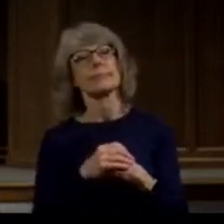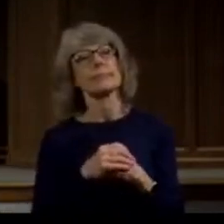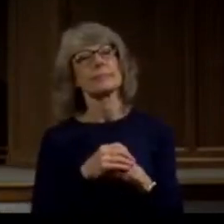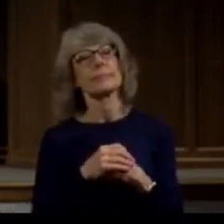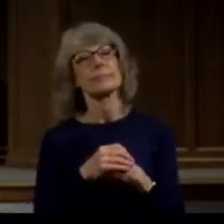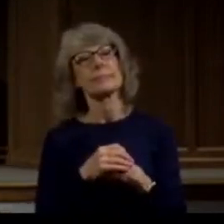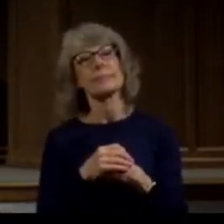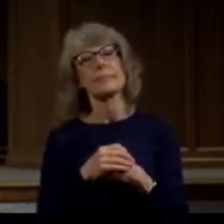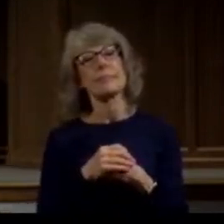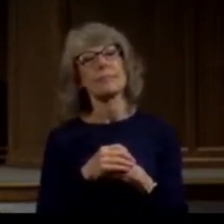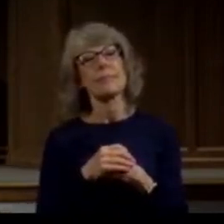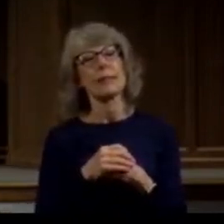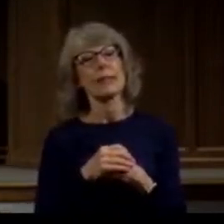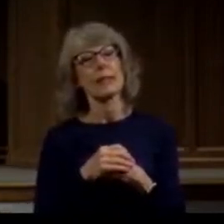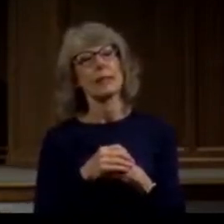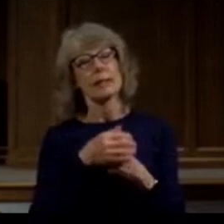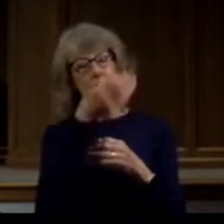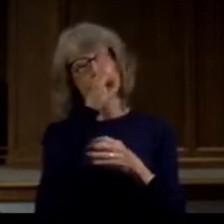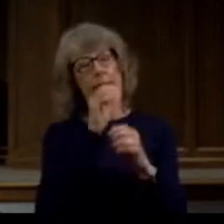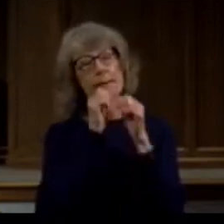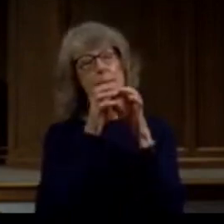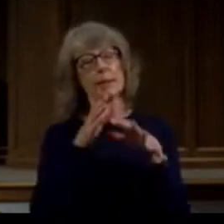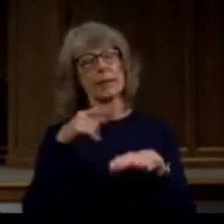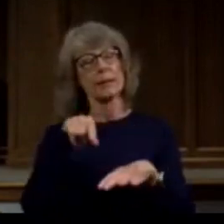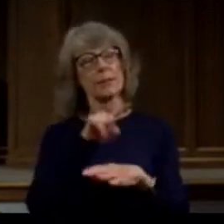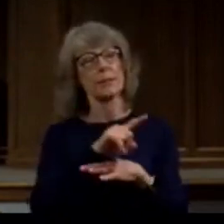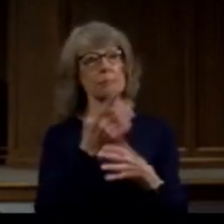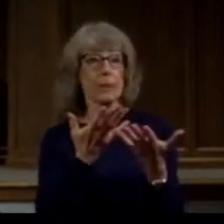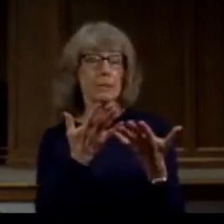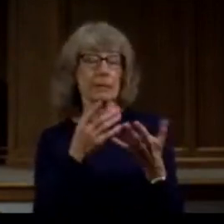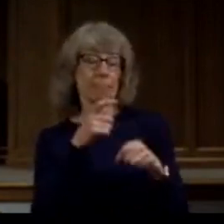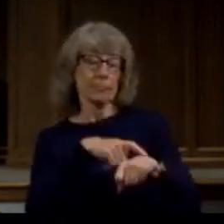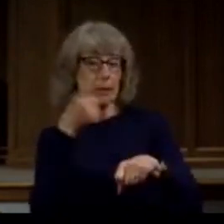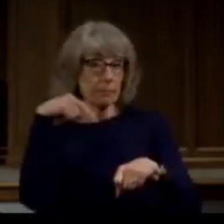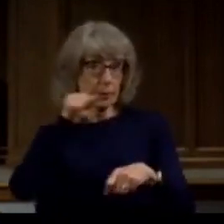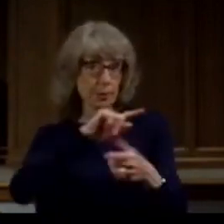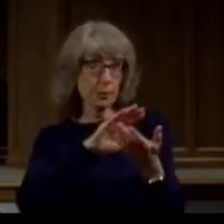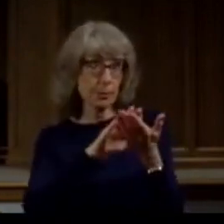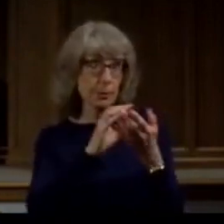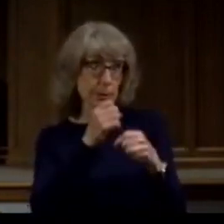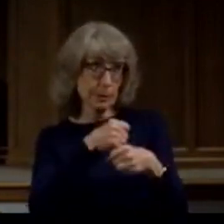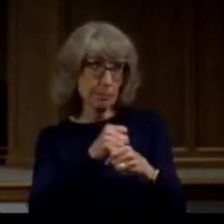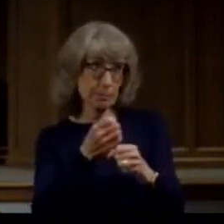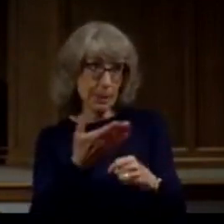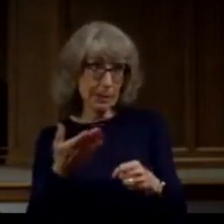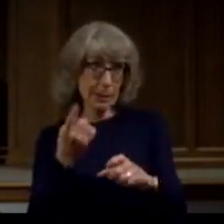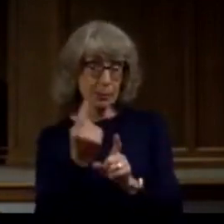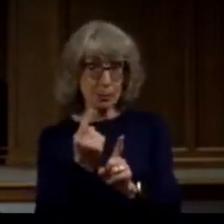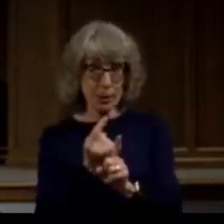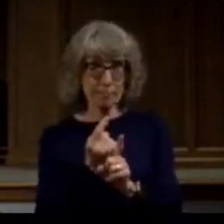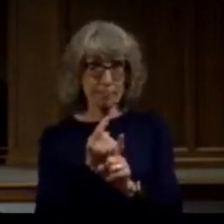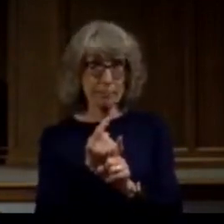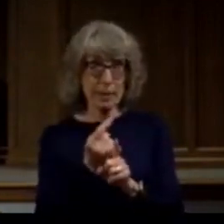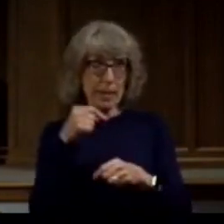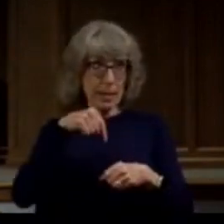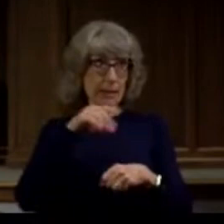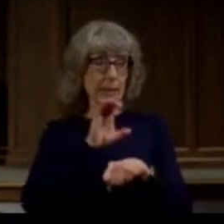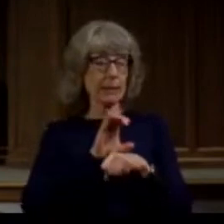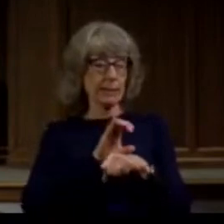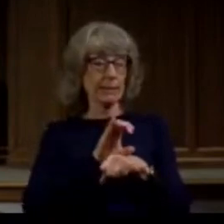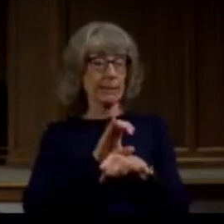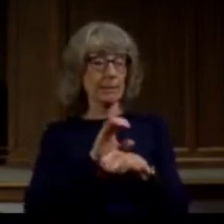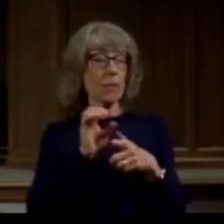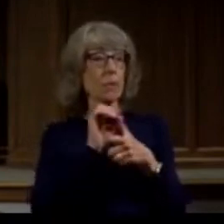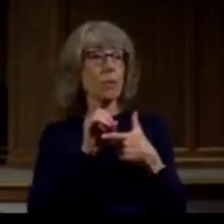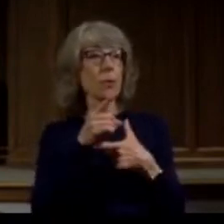may God bless you if it is time for you to make things right in this household if you are ready to commit again